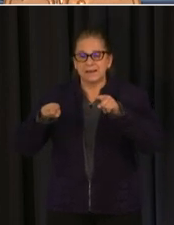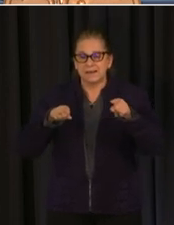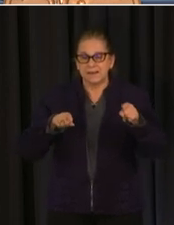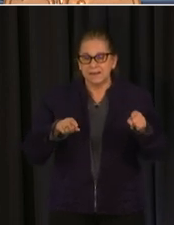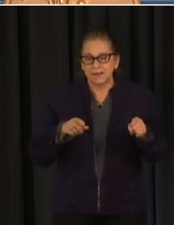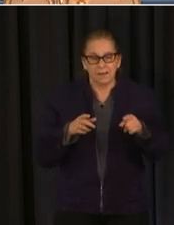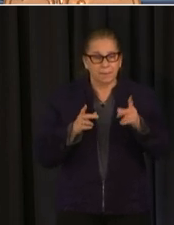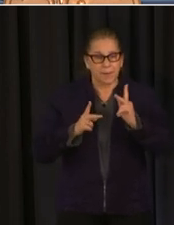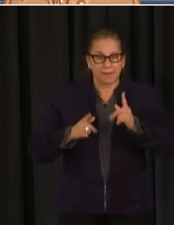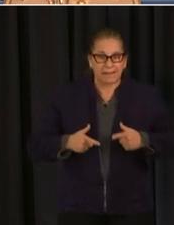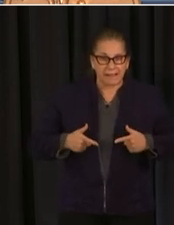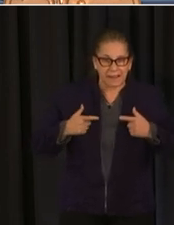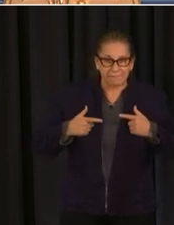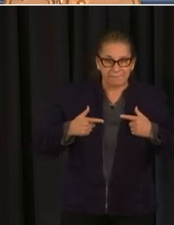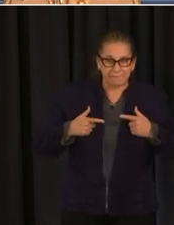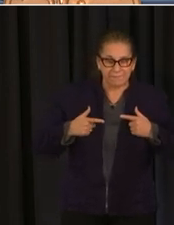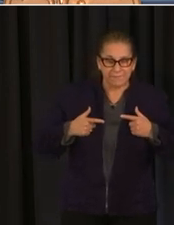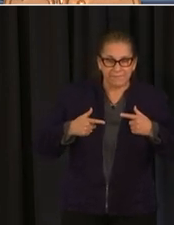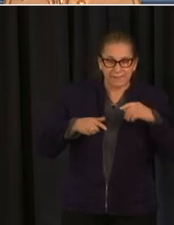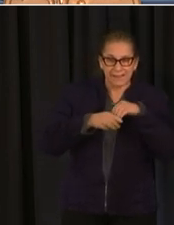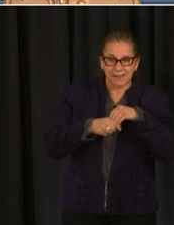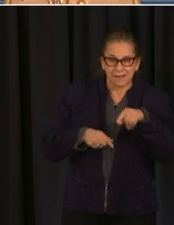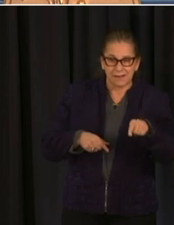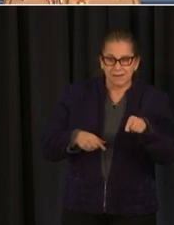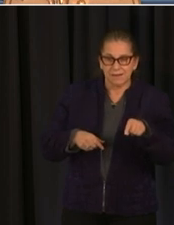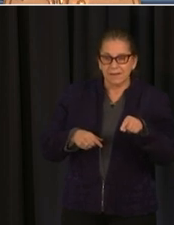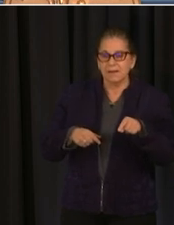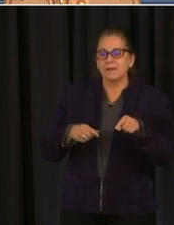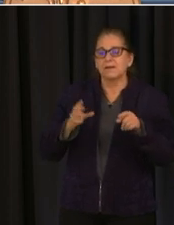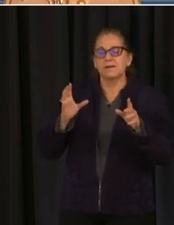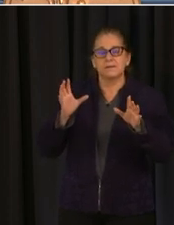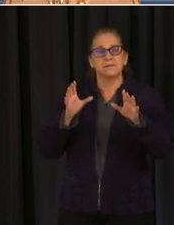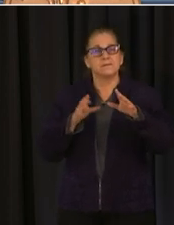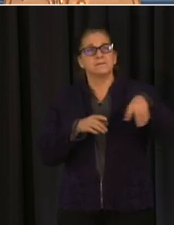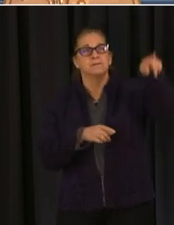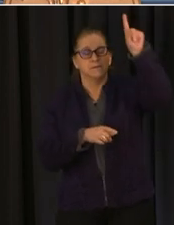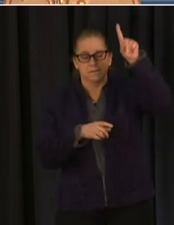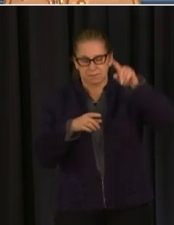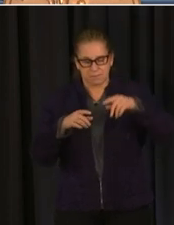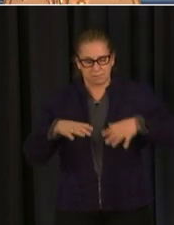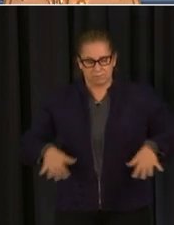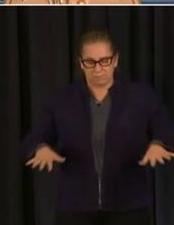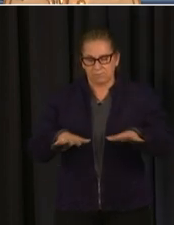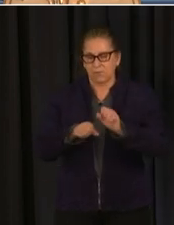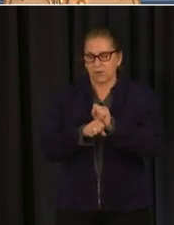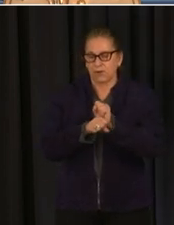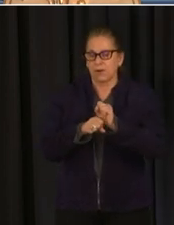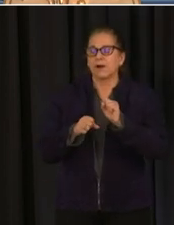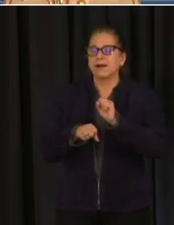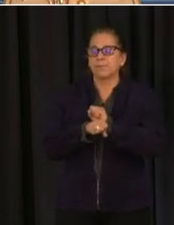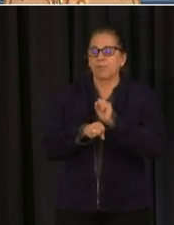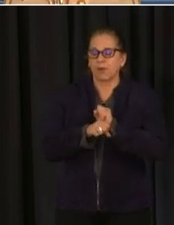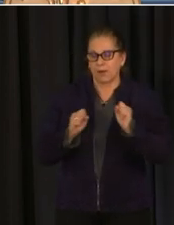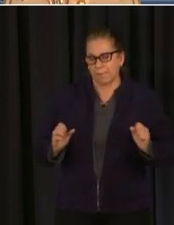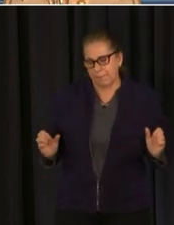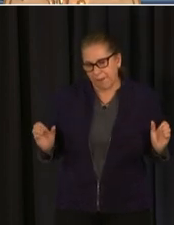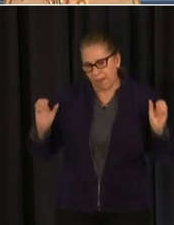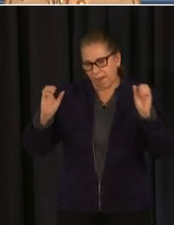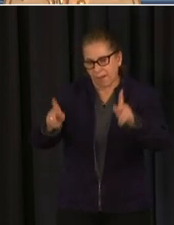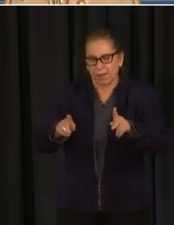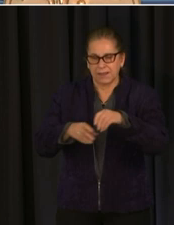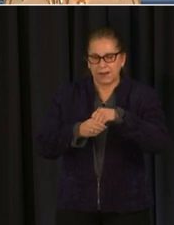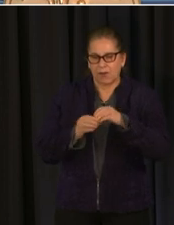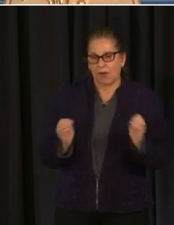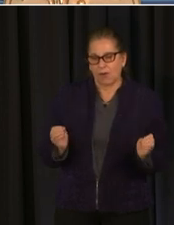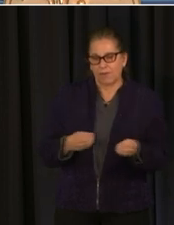uh should know that your employees uh can go back in their offices and um we that includes